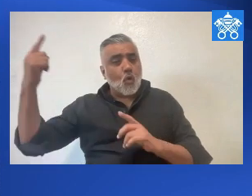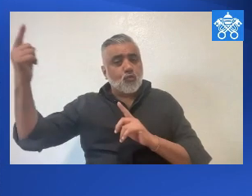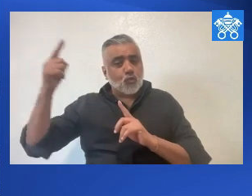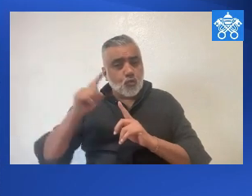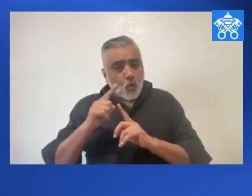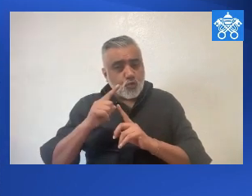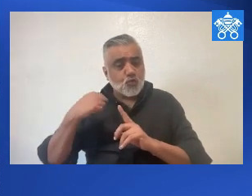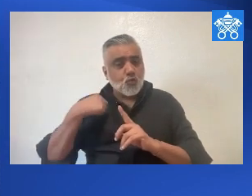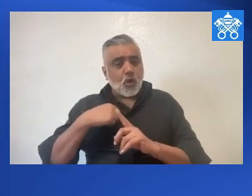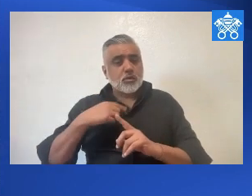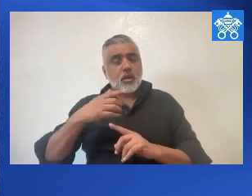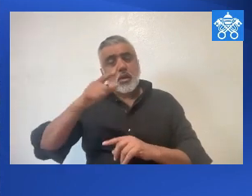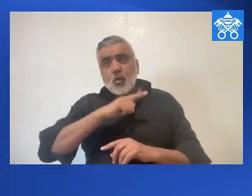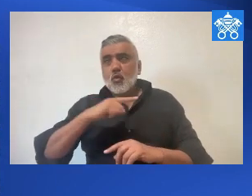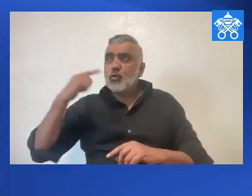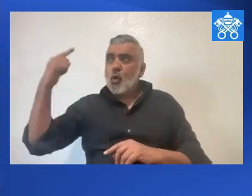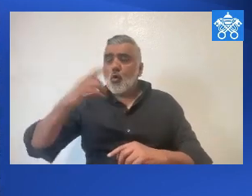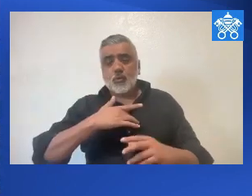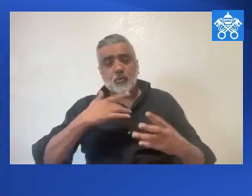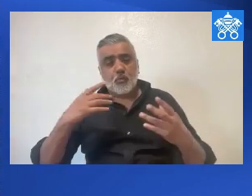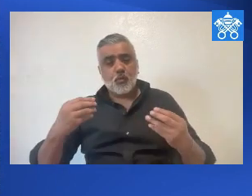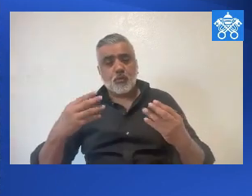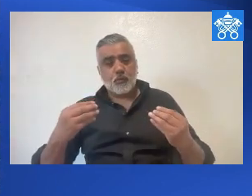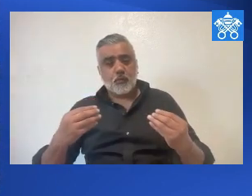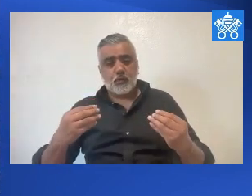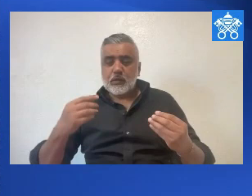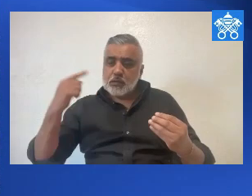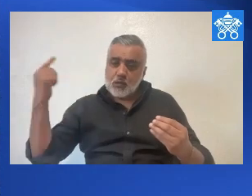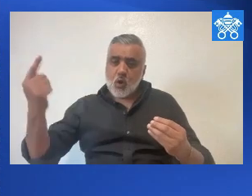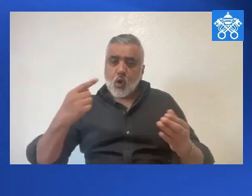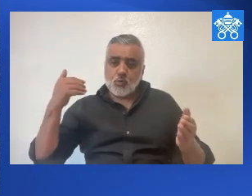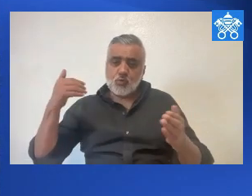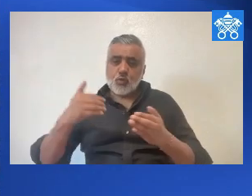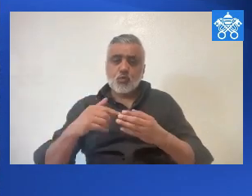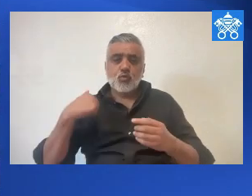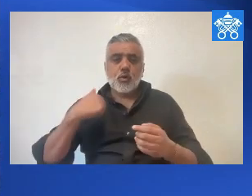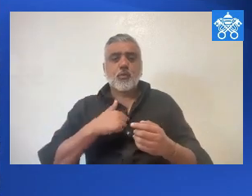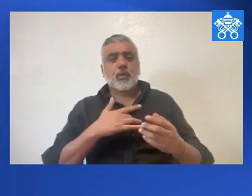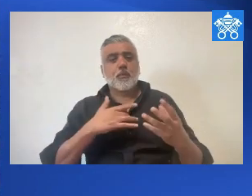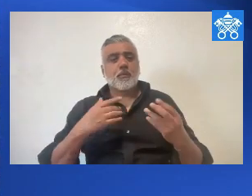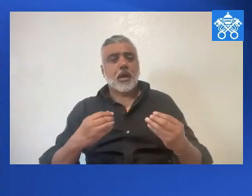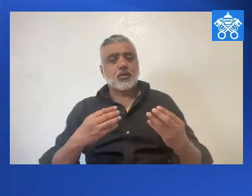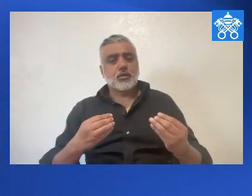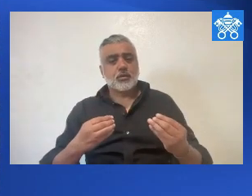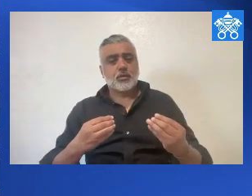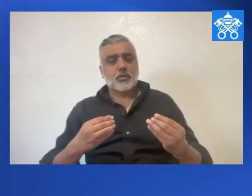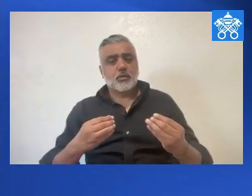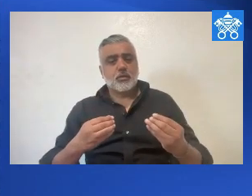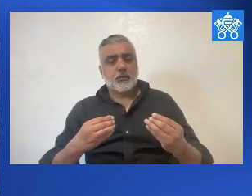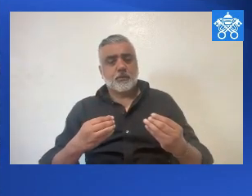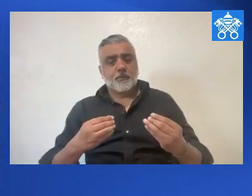but the Lord is always close to you and always merciful. The Lord is always close to us with compassion